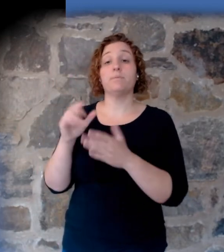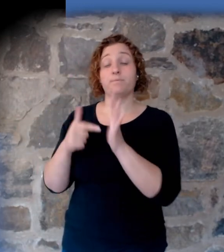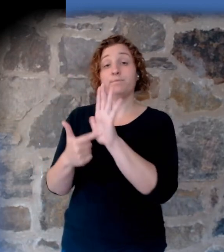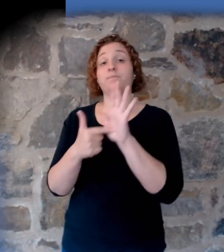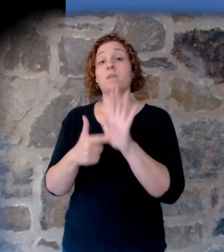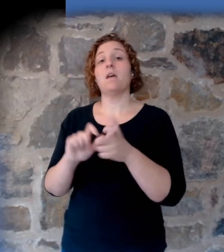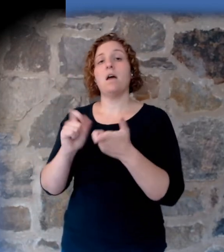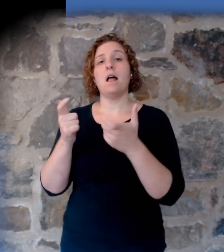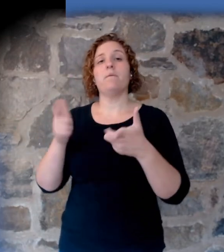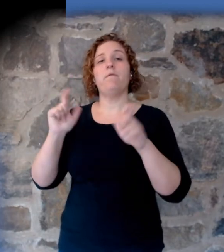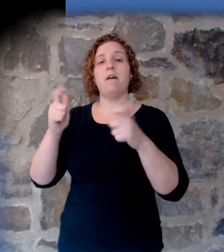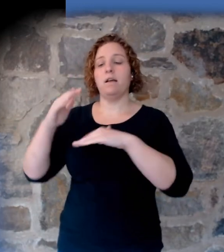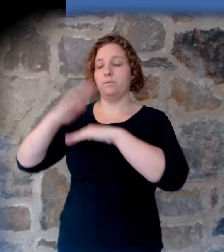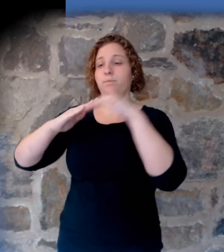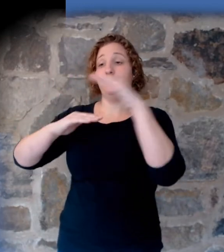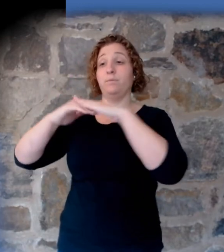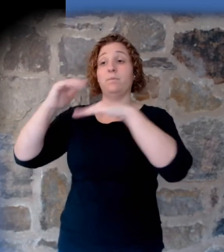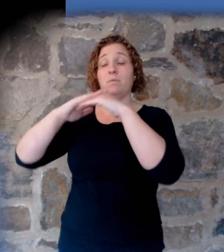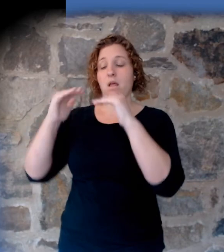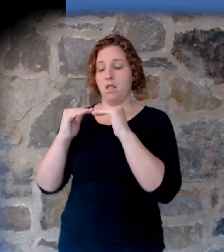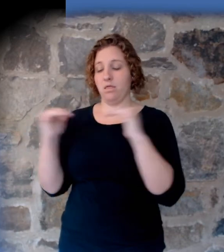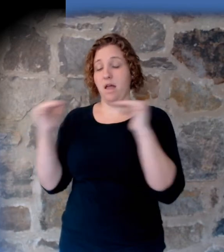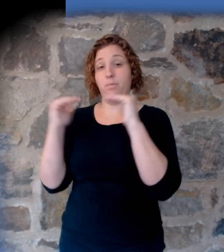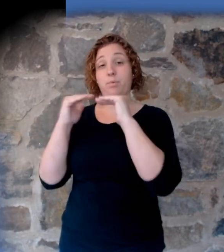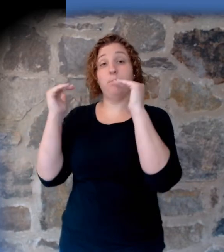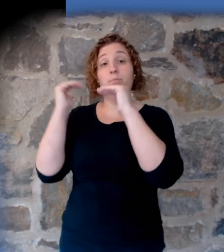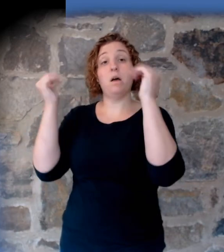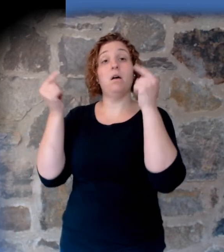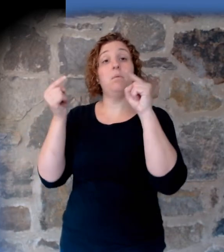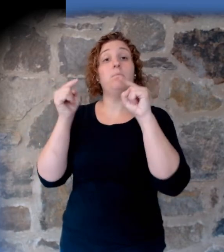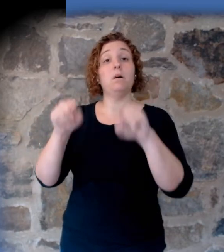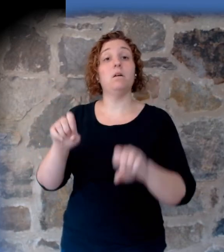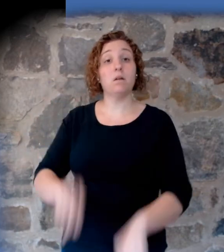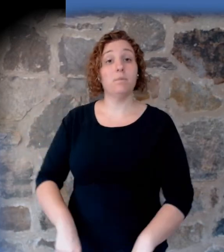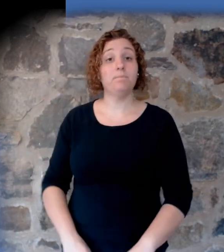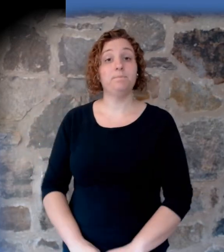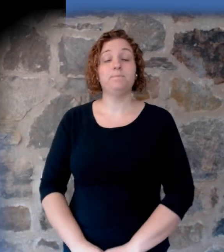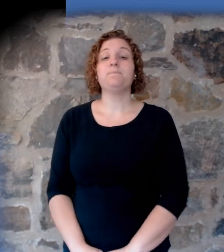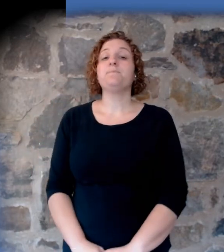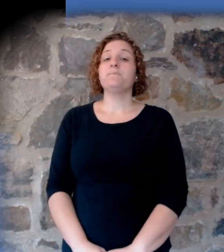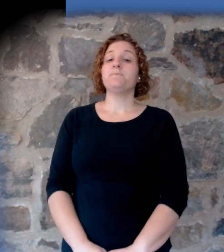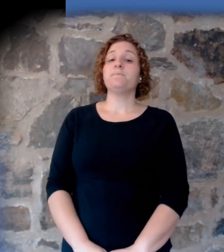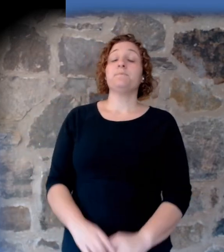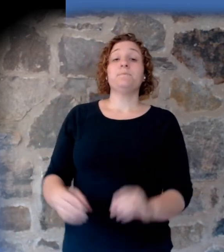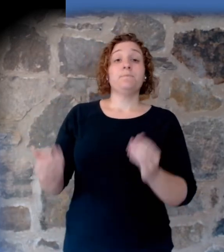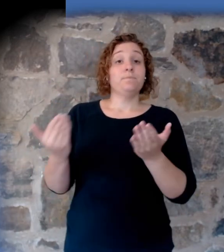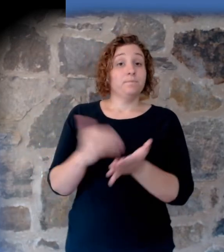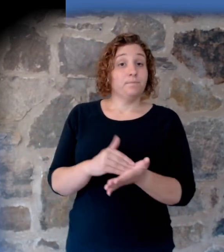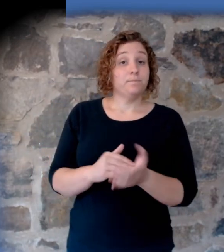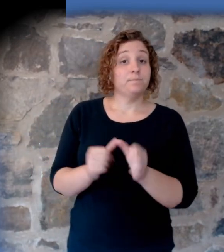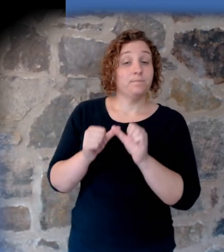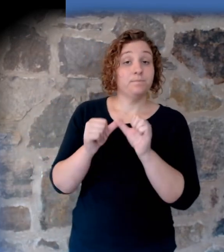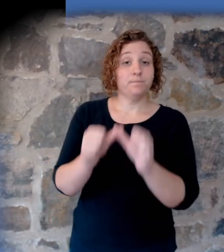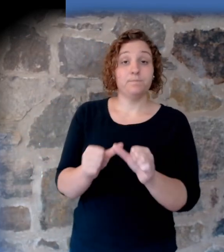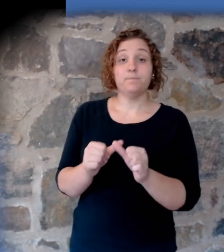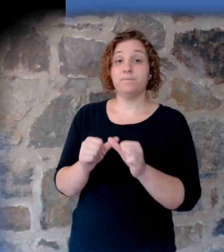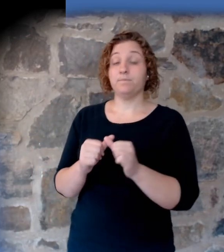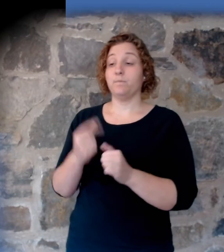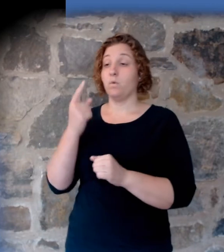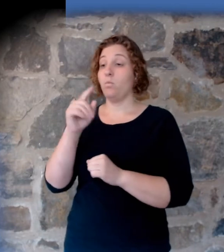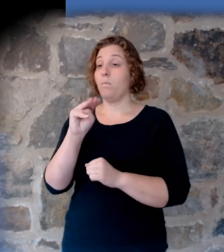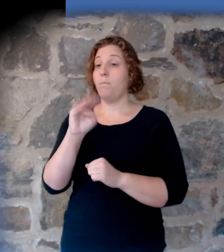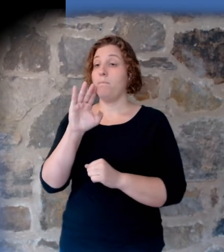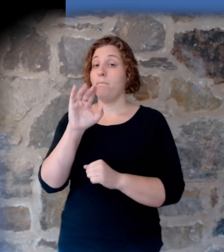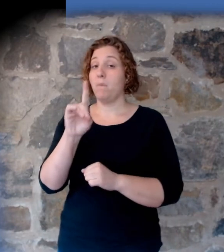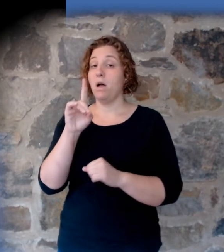ordered layered sediments can form. Moreover, a single mud flow following the eruption